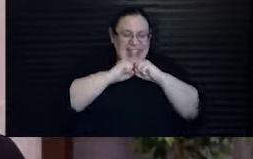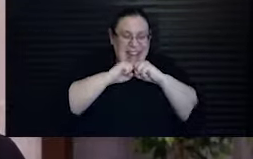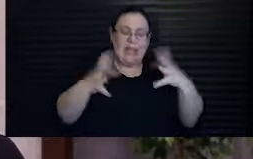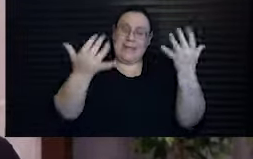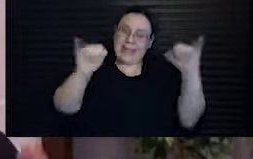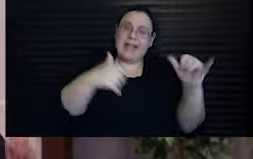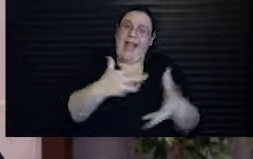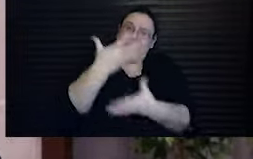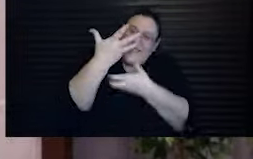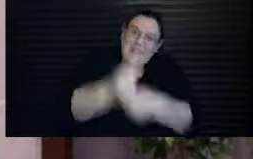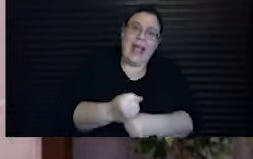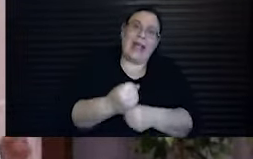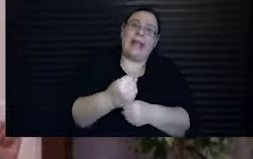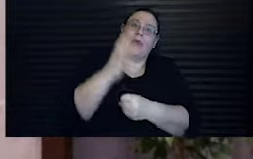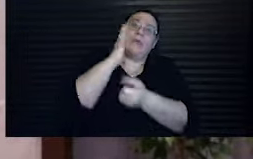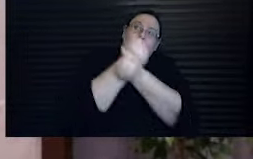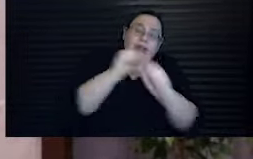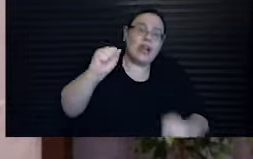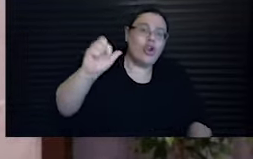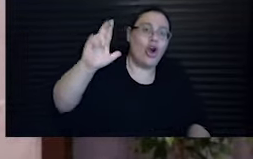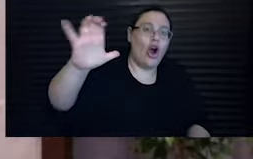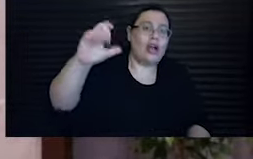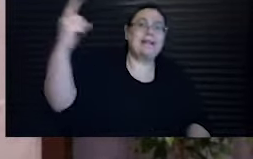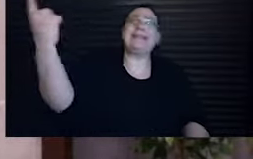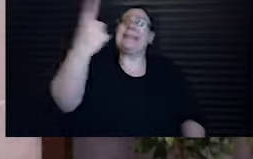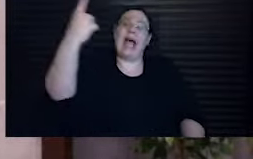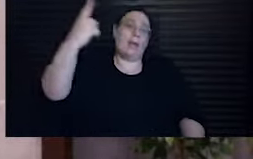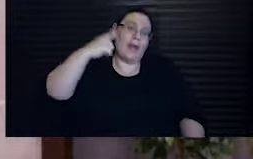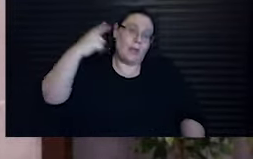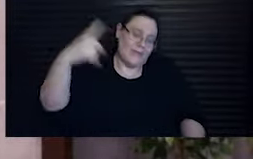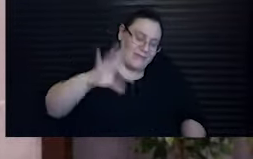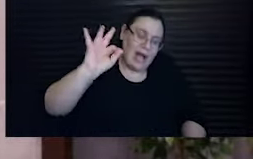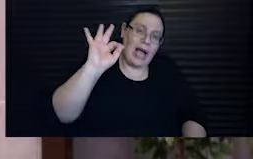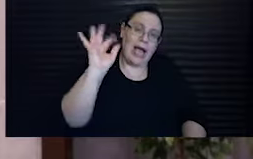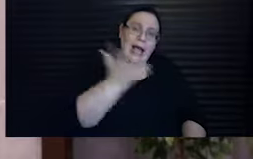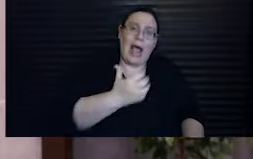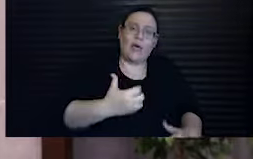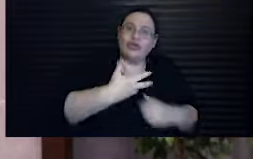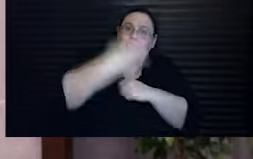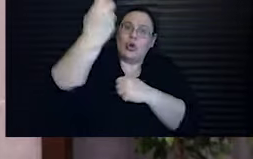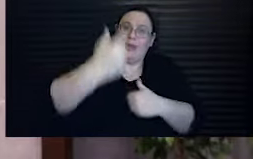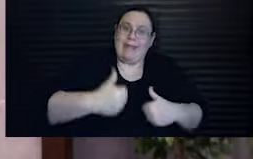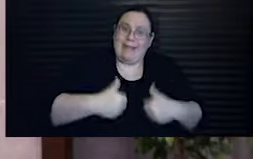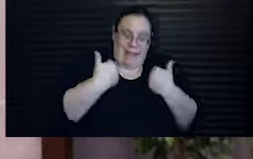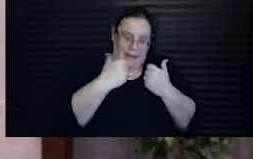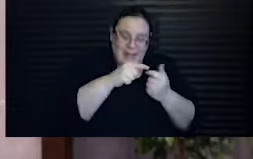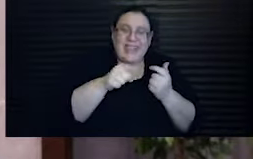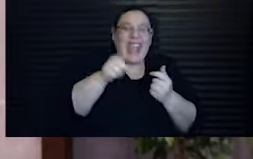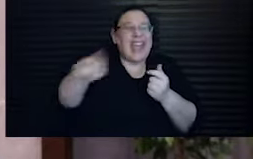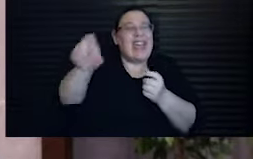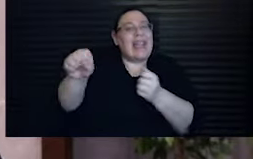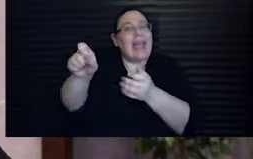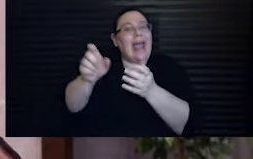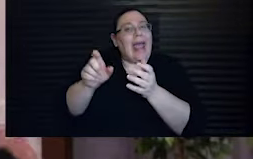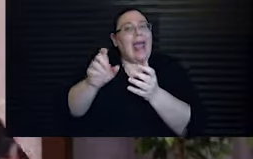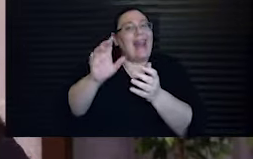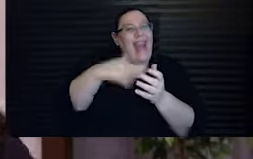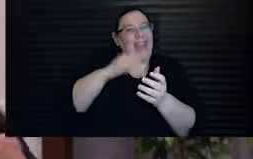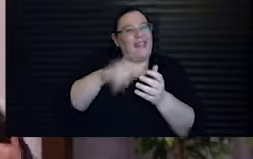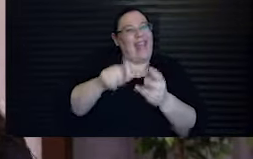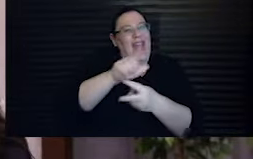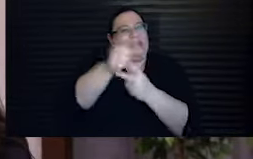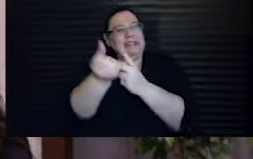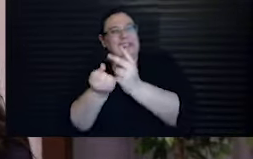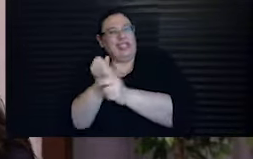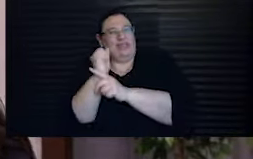faith that someone someday would find the remnants of their stolen lives and would write a sequel that would subvert